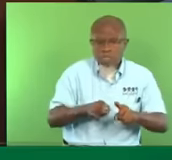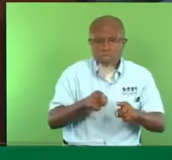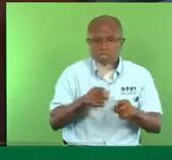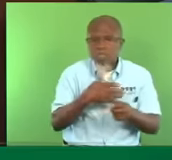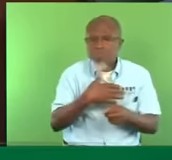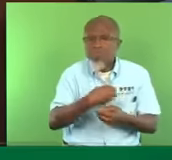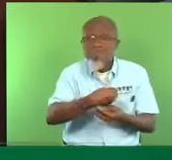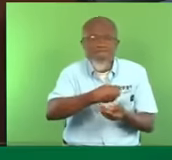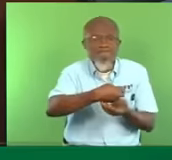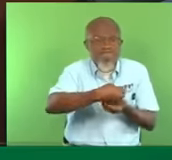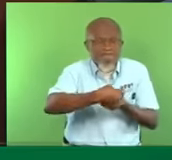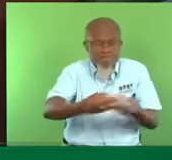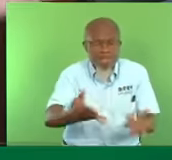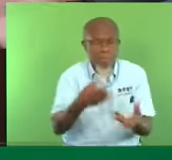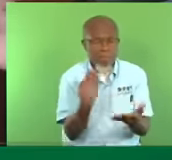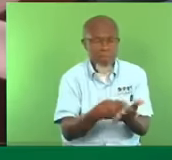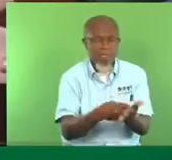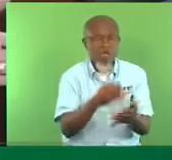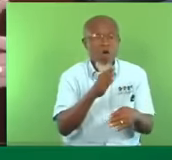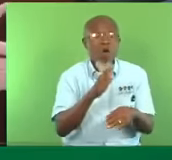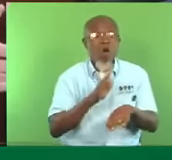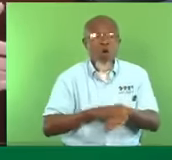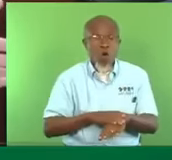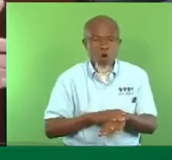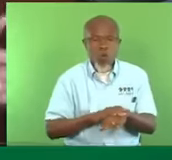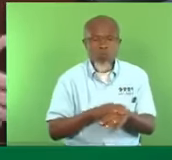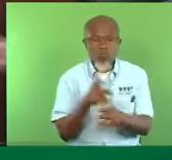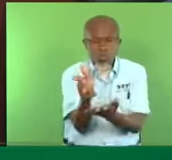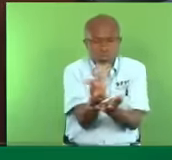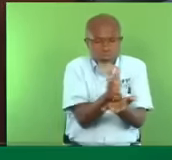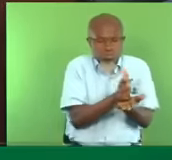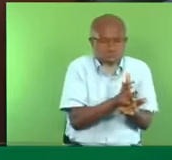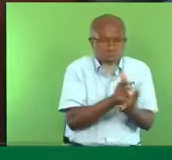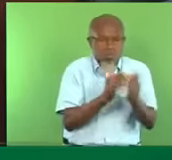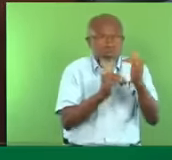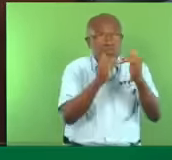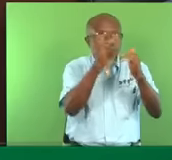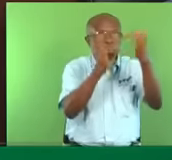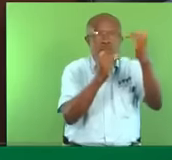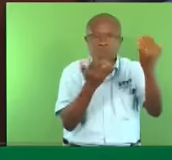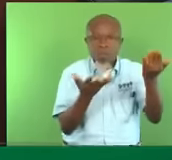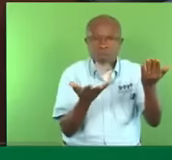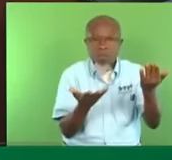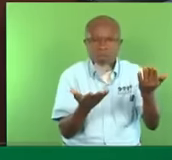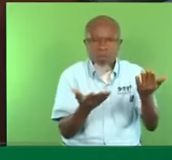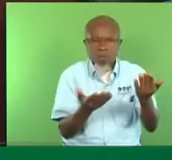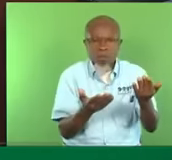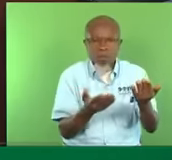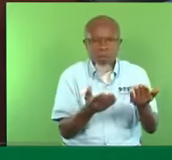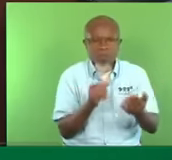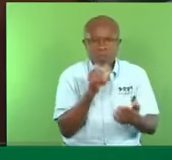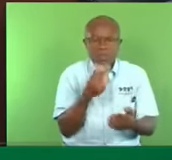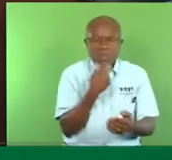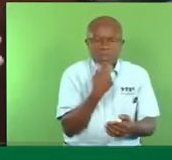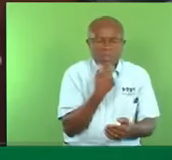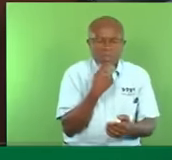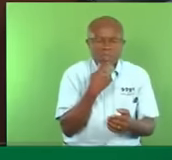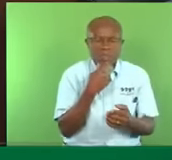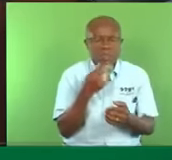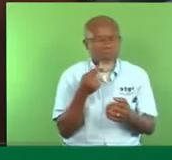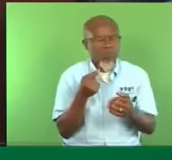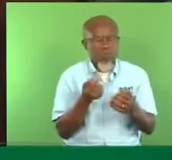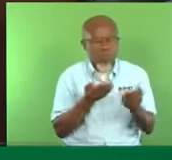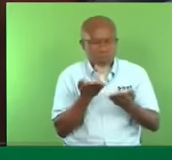priority. I am not saying we shouldn't have good car parks for people. I am not saying the public servants shouldn't be in nice, comfortable headquarters and so on.